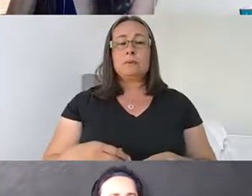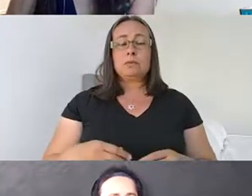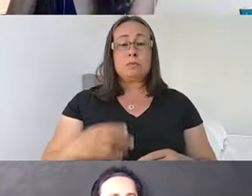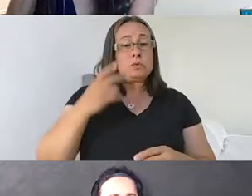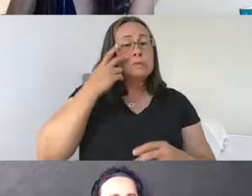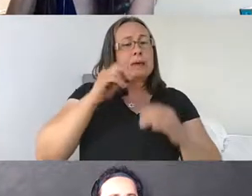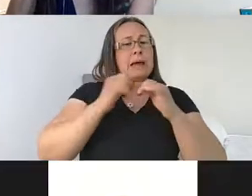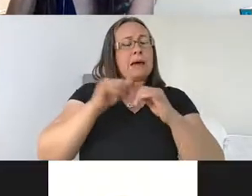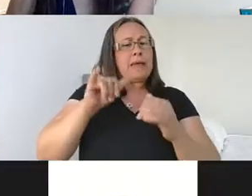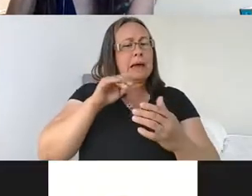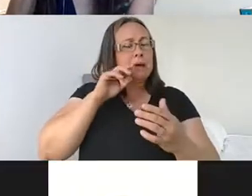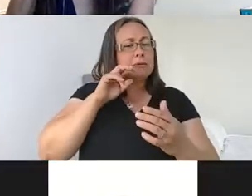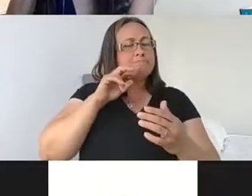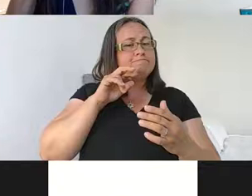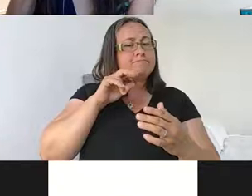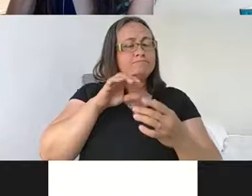this affects learning and memory,